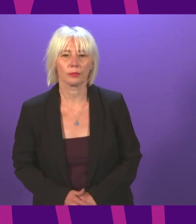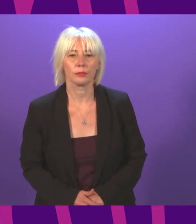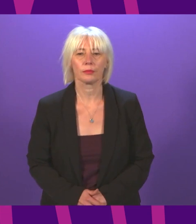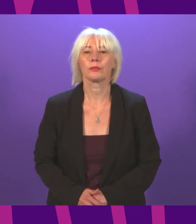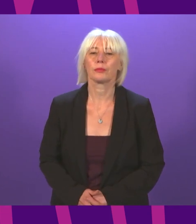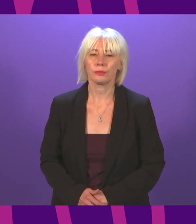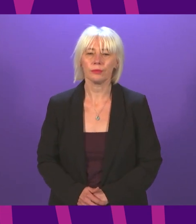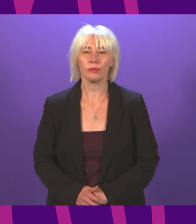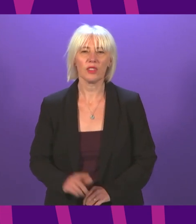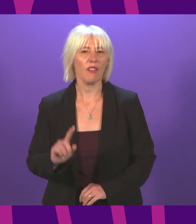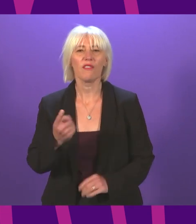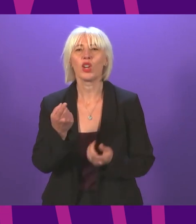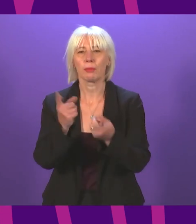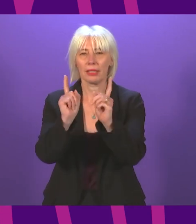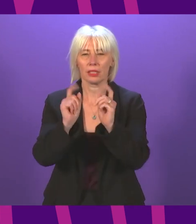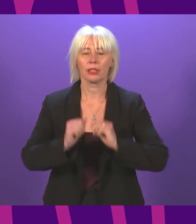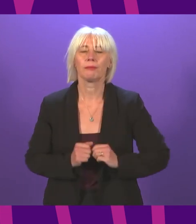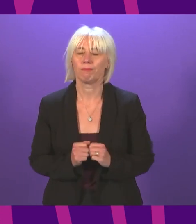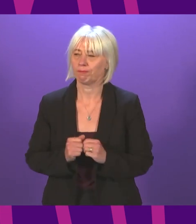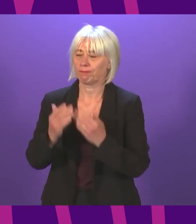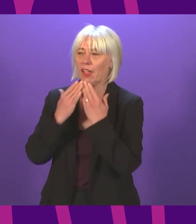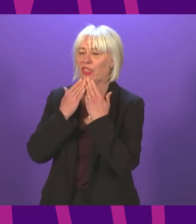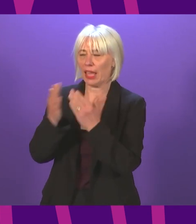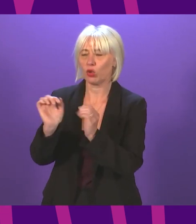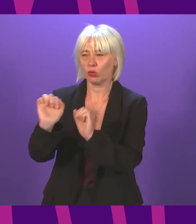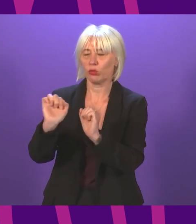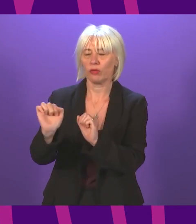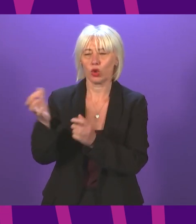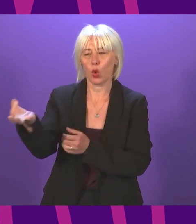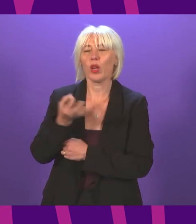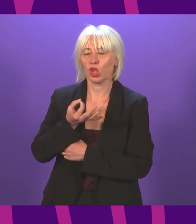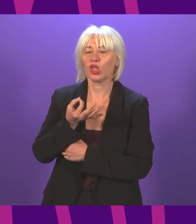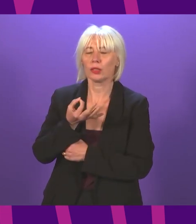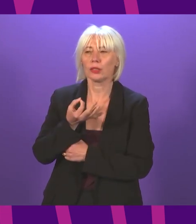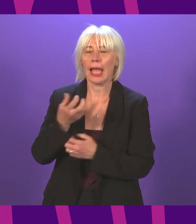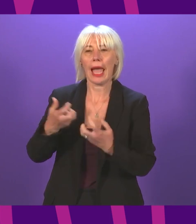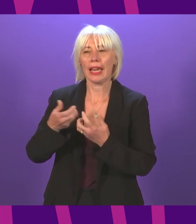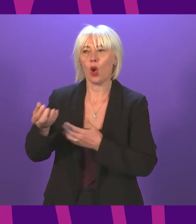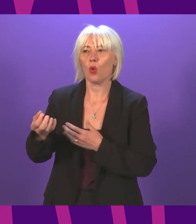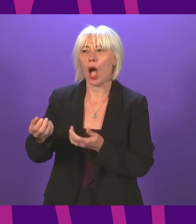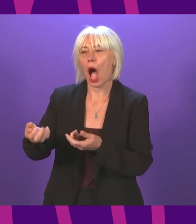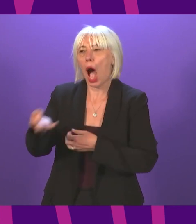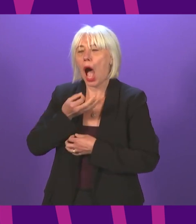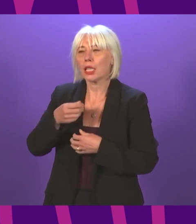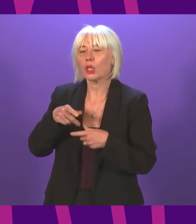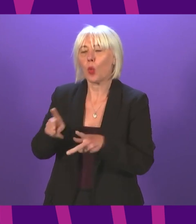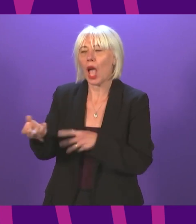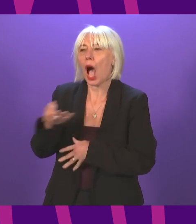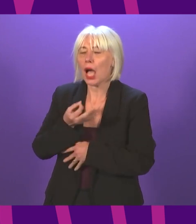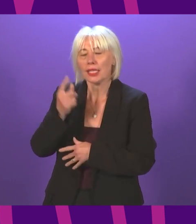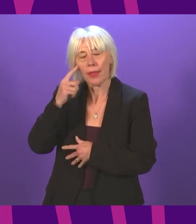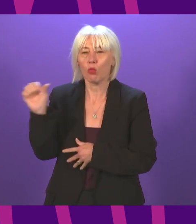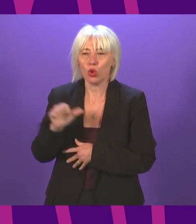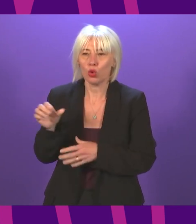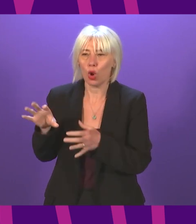Can I thank Polly McNeill for the question, the way in which she asked the question and the offer of support? I think we should all come